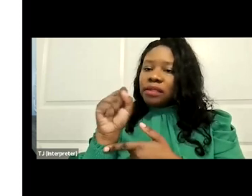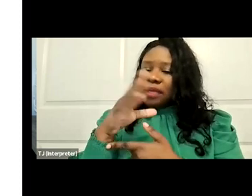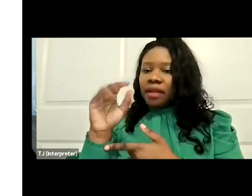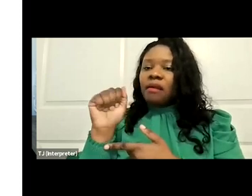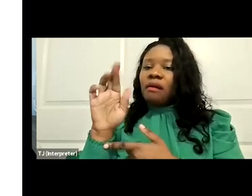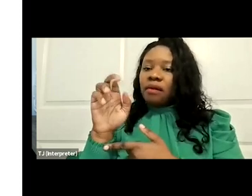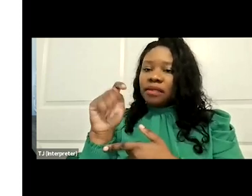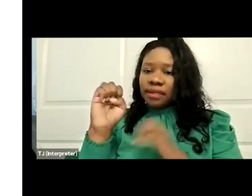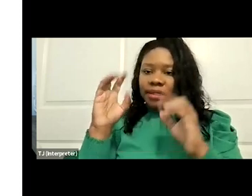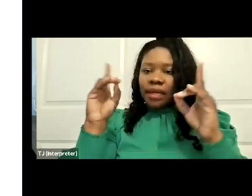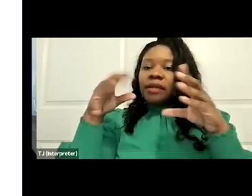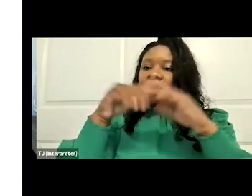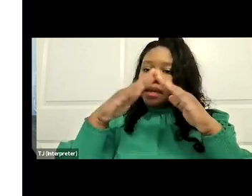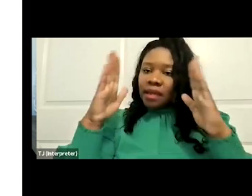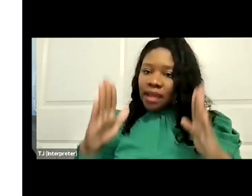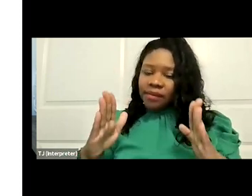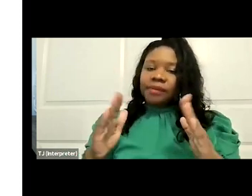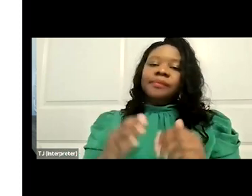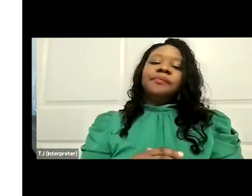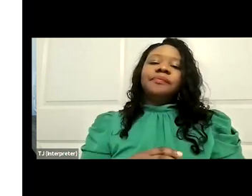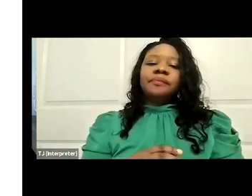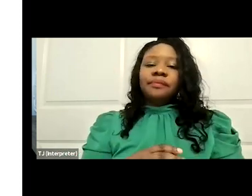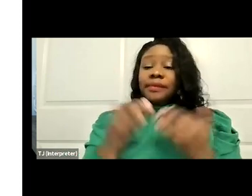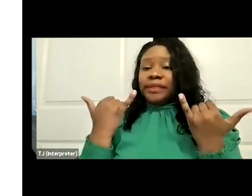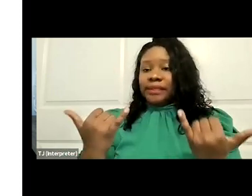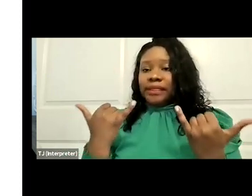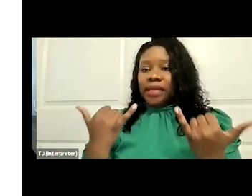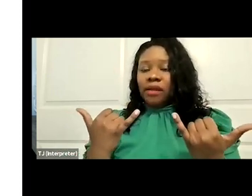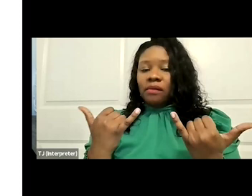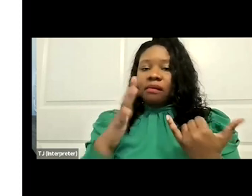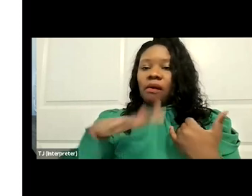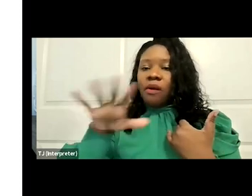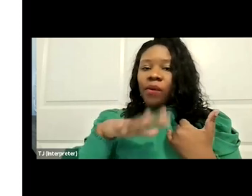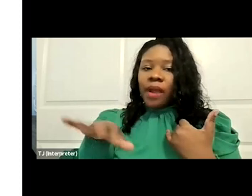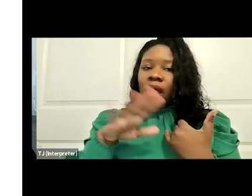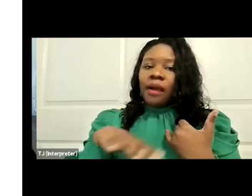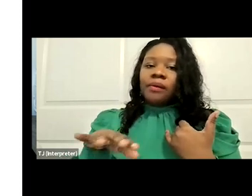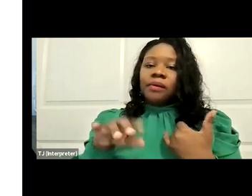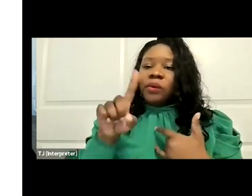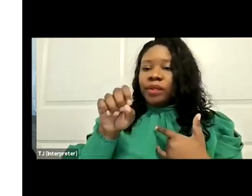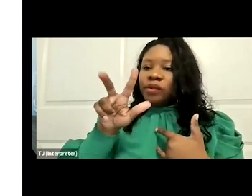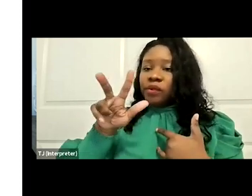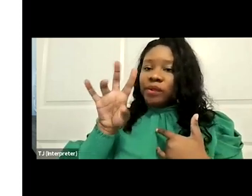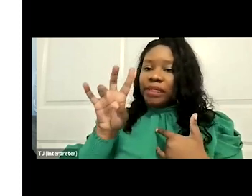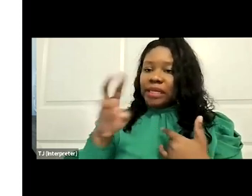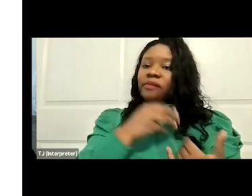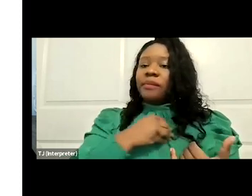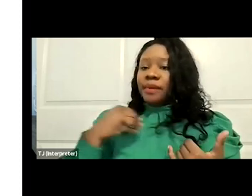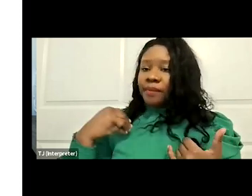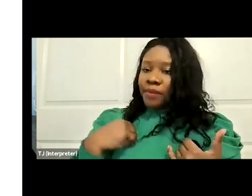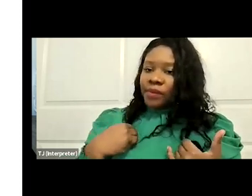in the House. There are currently approximately 137 members